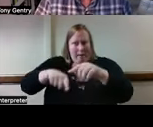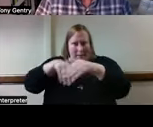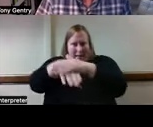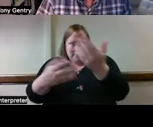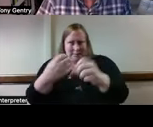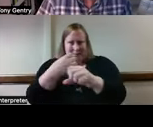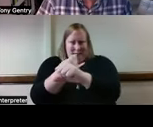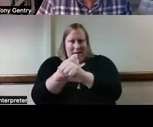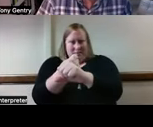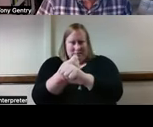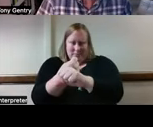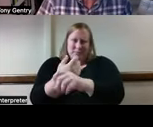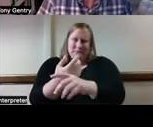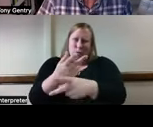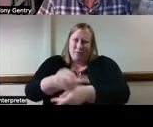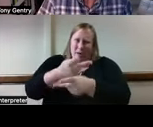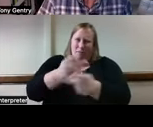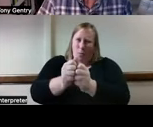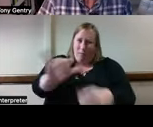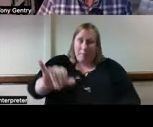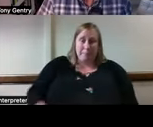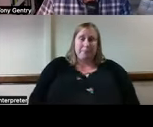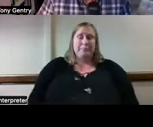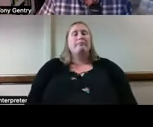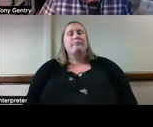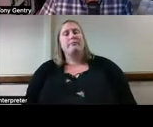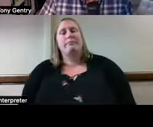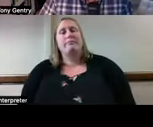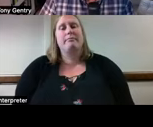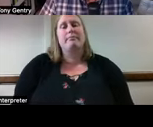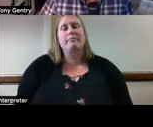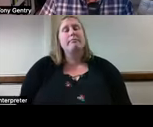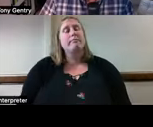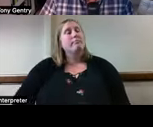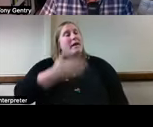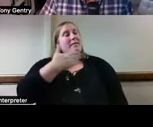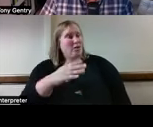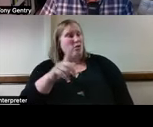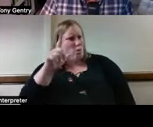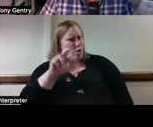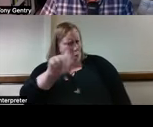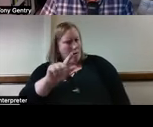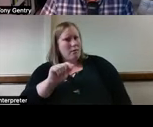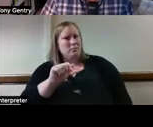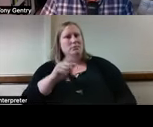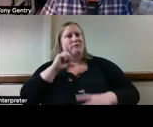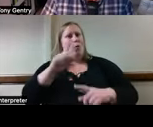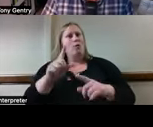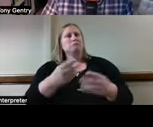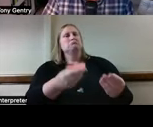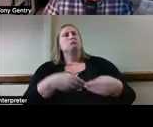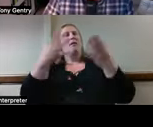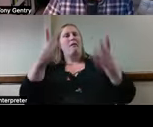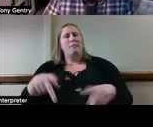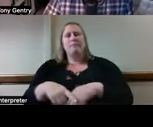Yeah. Thank you so much, Laura, for bringing these kinds of things up. I didn't get into the kinds of concerns around home